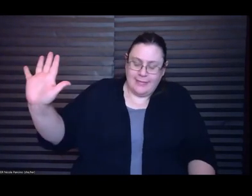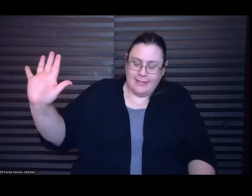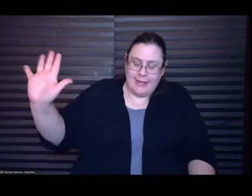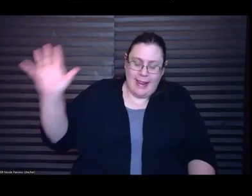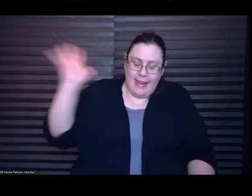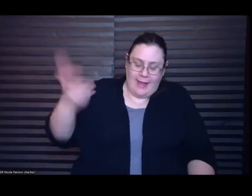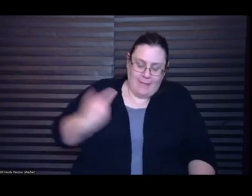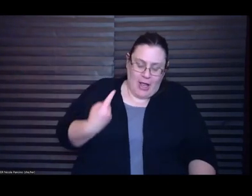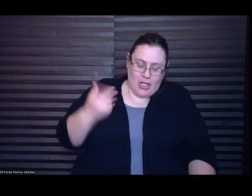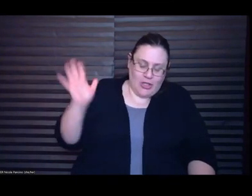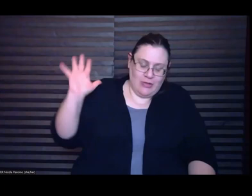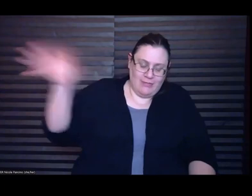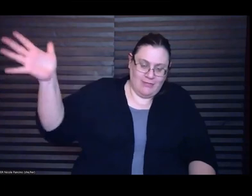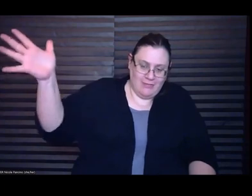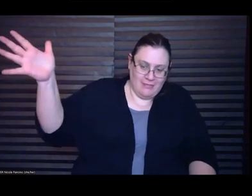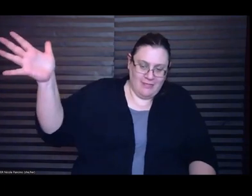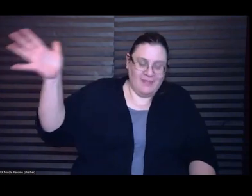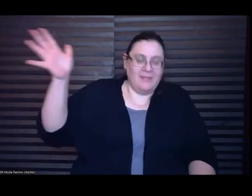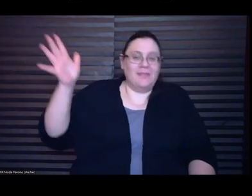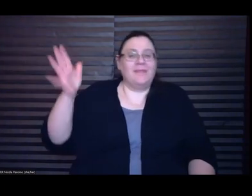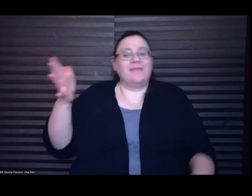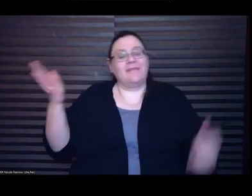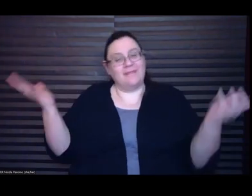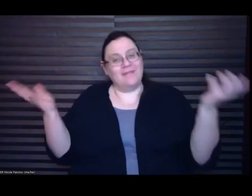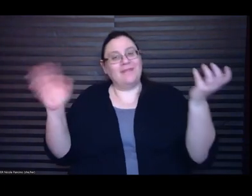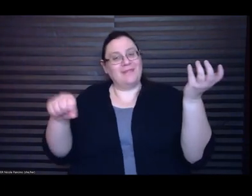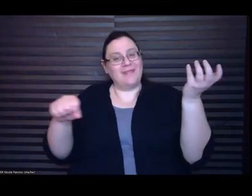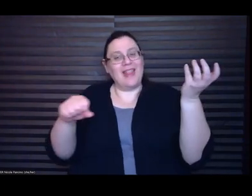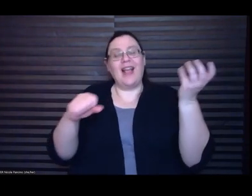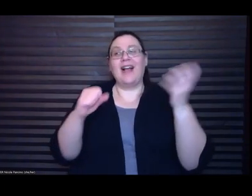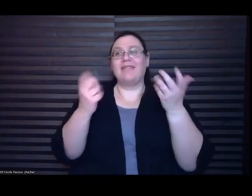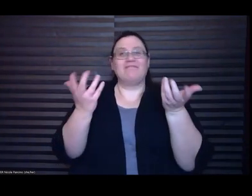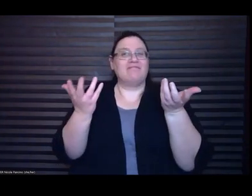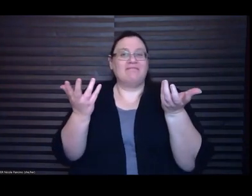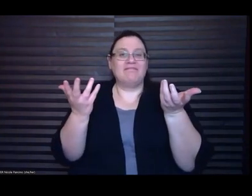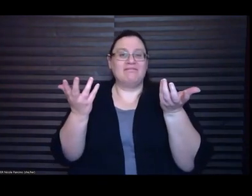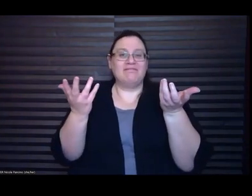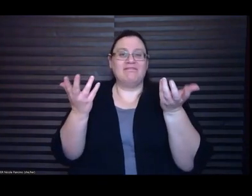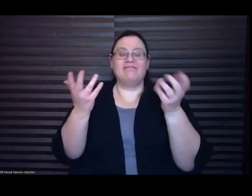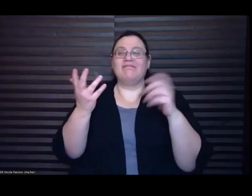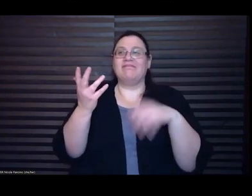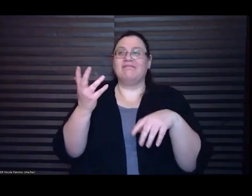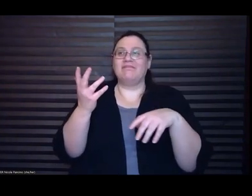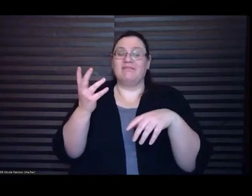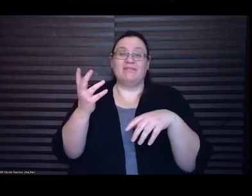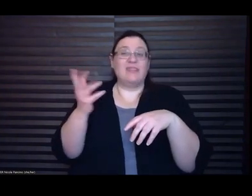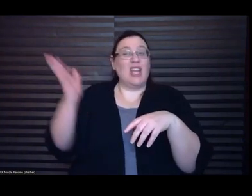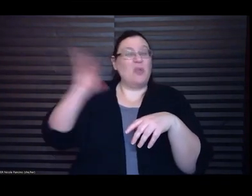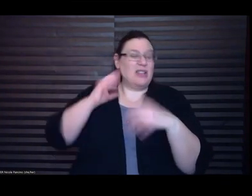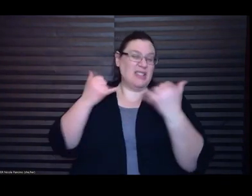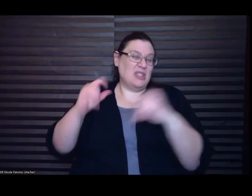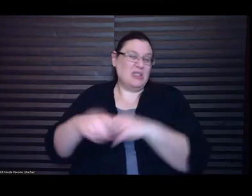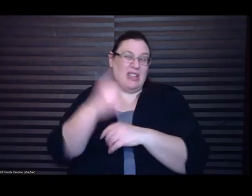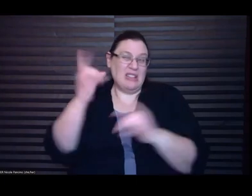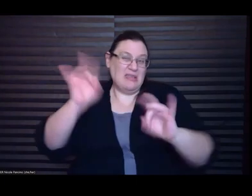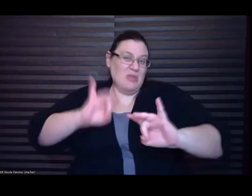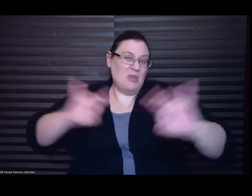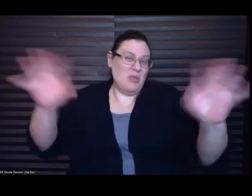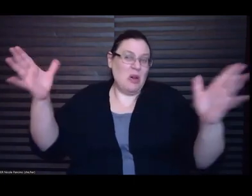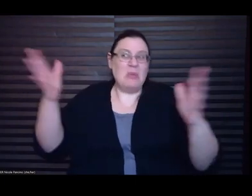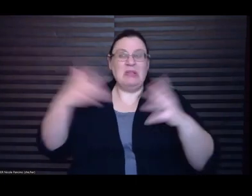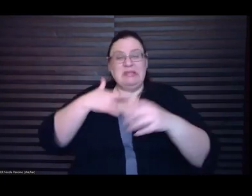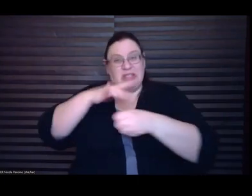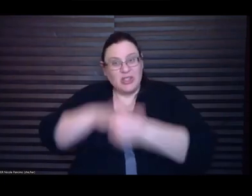just I don't know it was like I mean it was and remains obviously like horrible and very stressful and like difficult and I feel like now I am in terms of my own